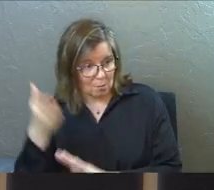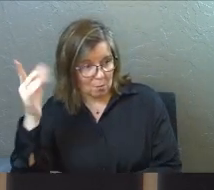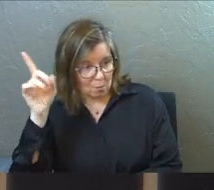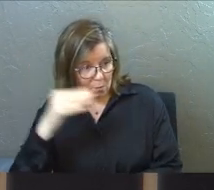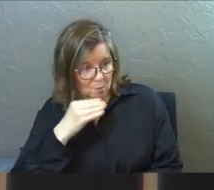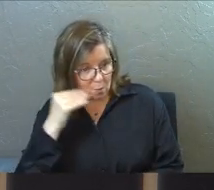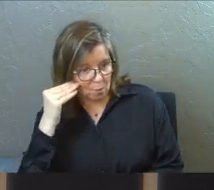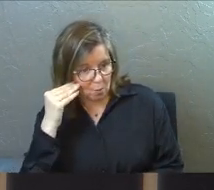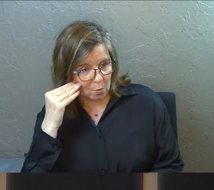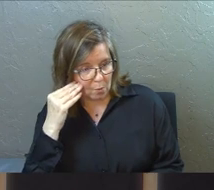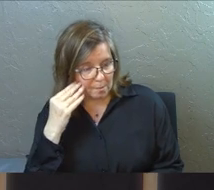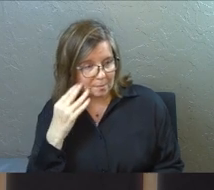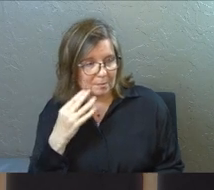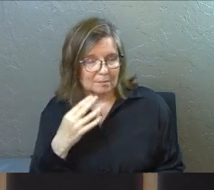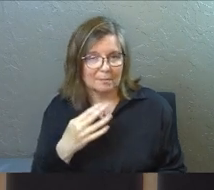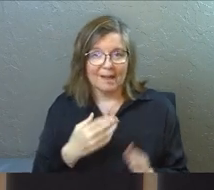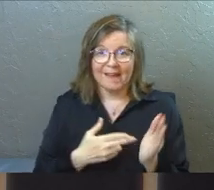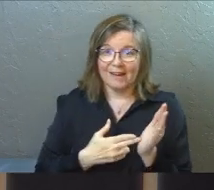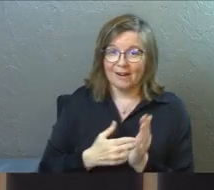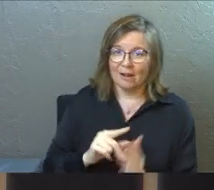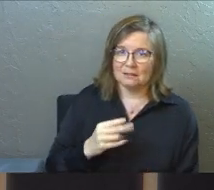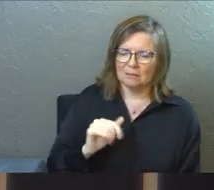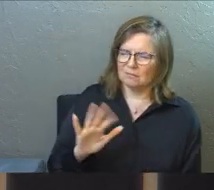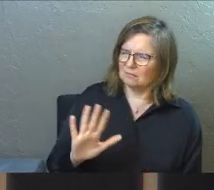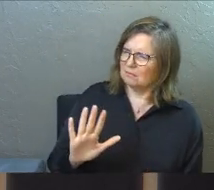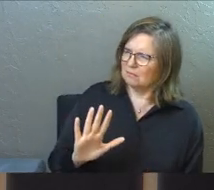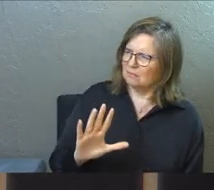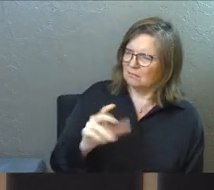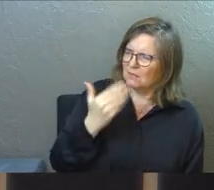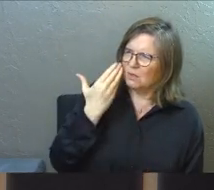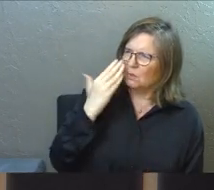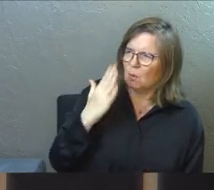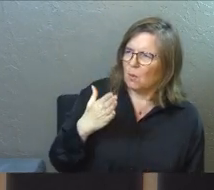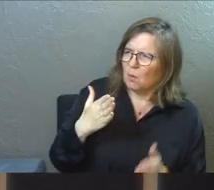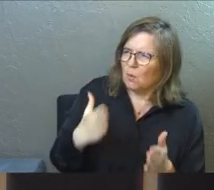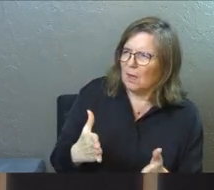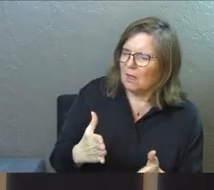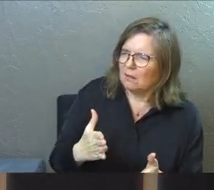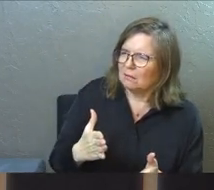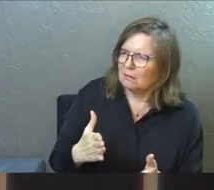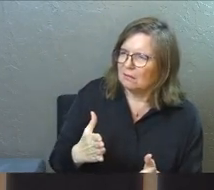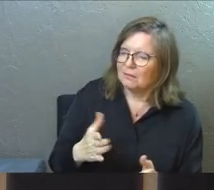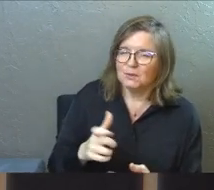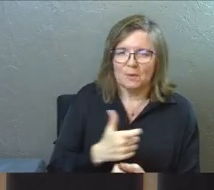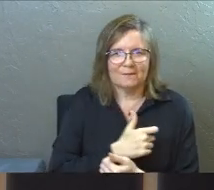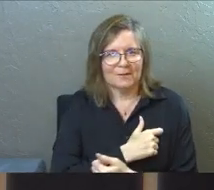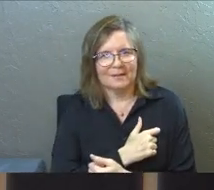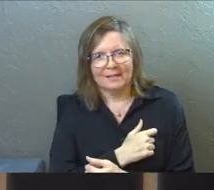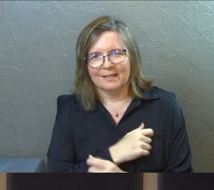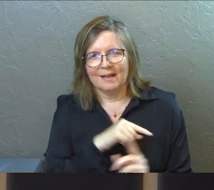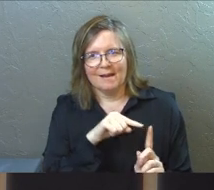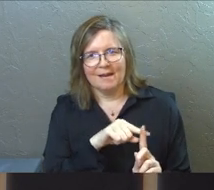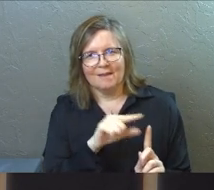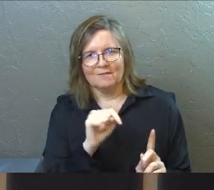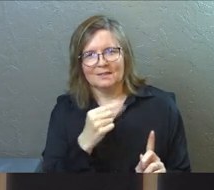home. Honest Thomas says, No, we don't, Lord. You got to love Thomas.